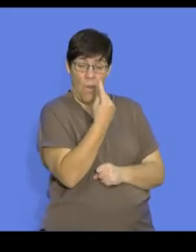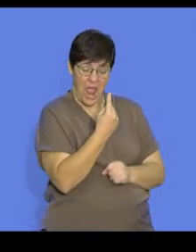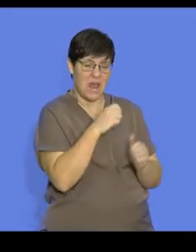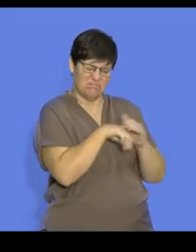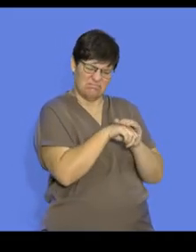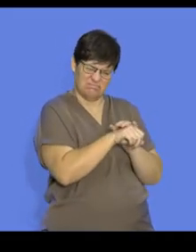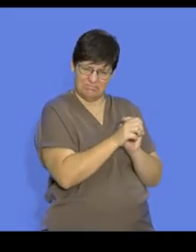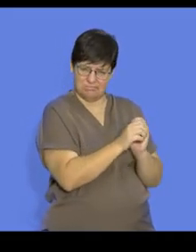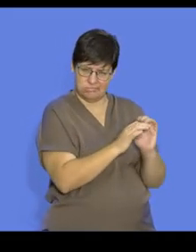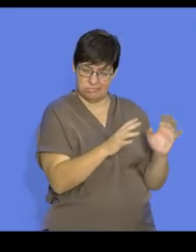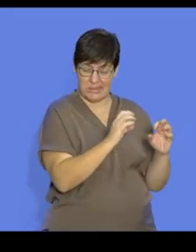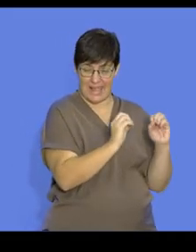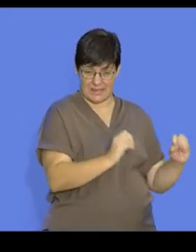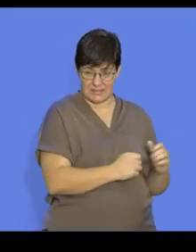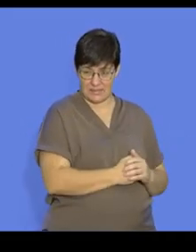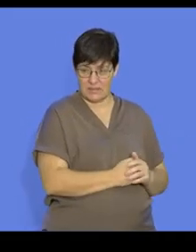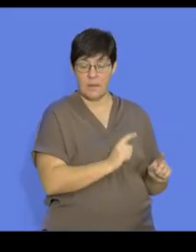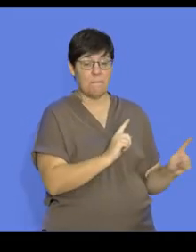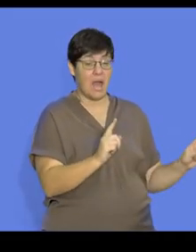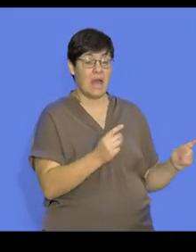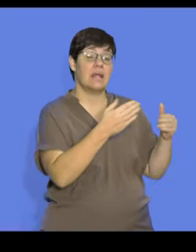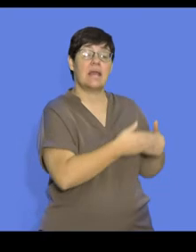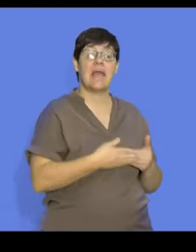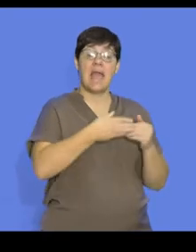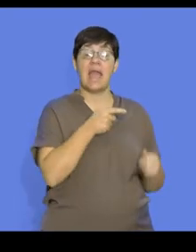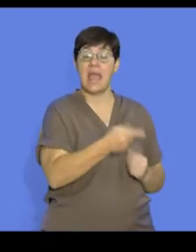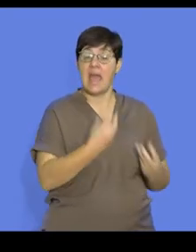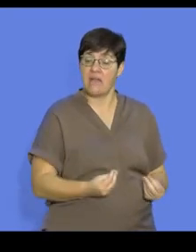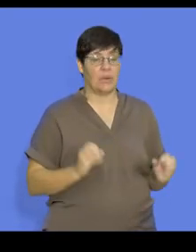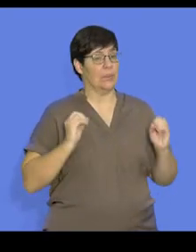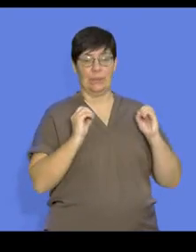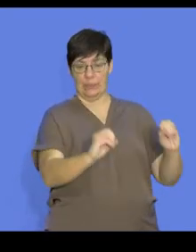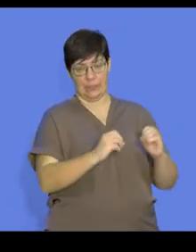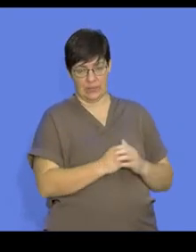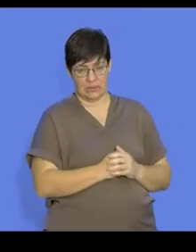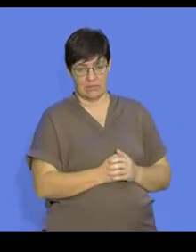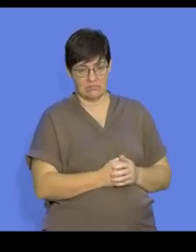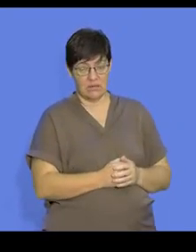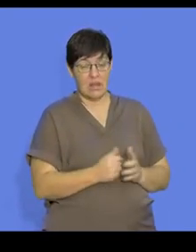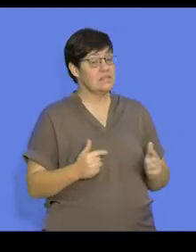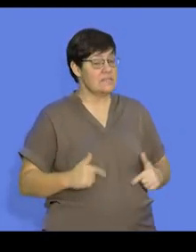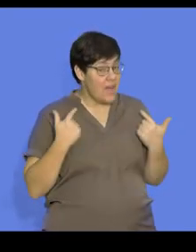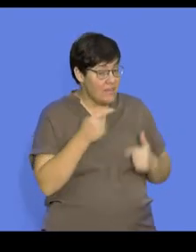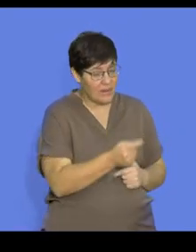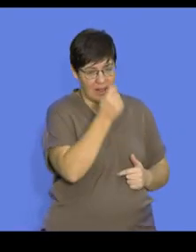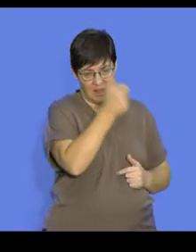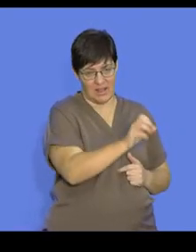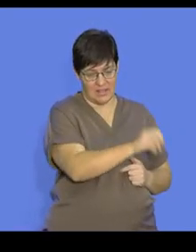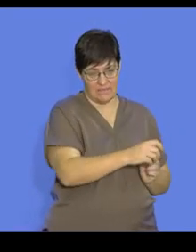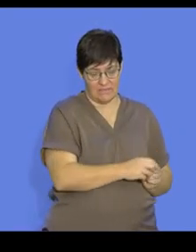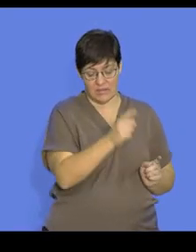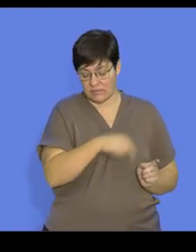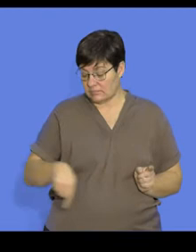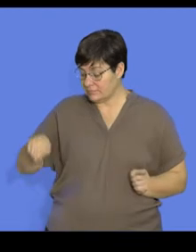However, it's important that we recognize that there is no parental care. And very few of them survive. If we